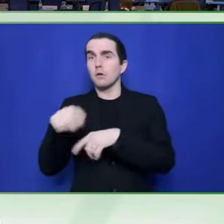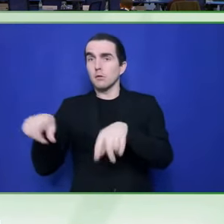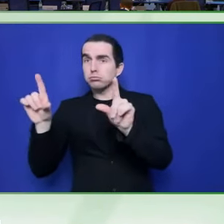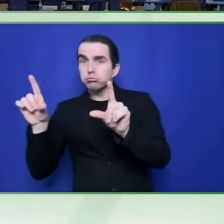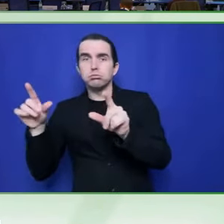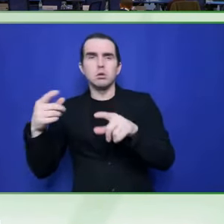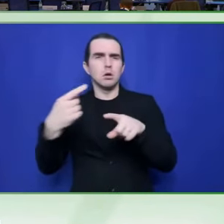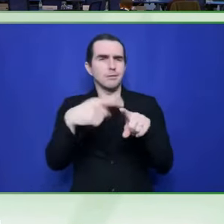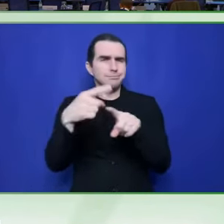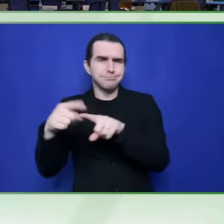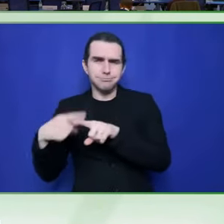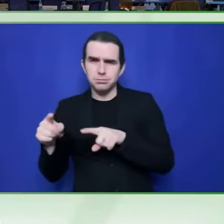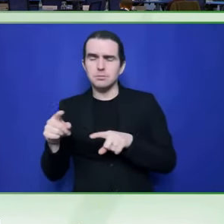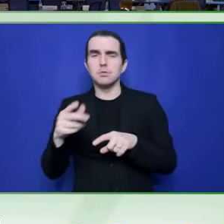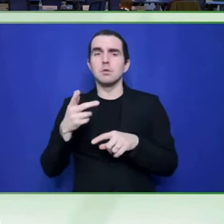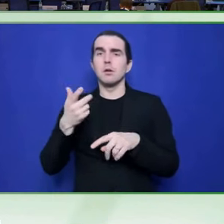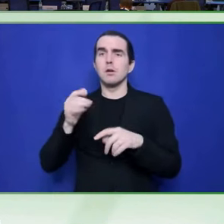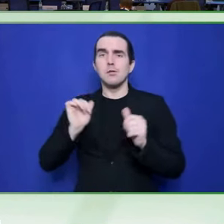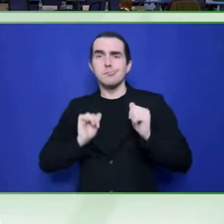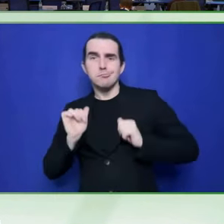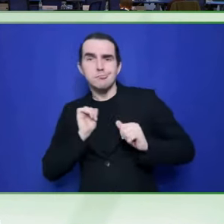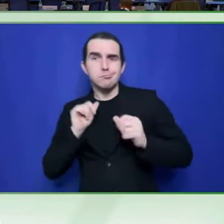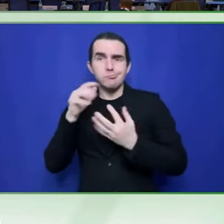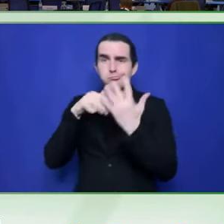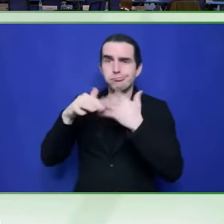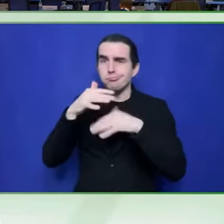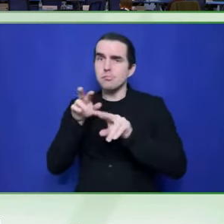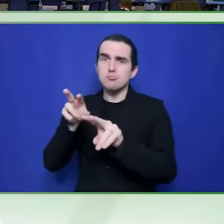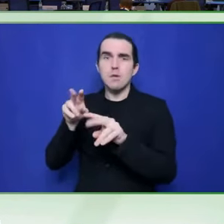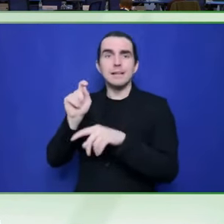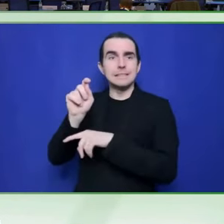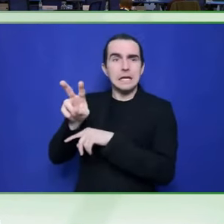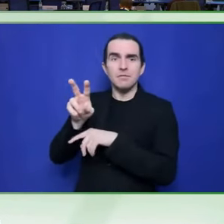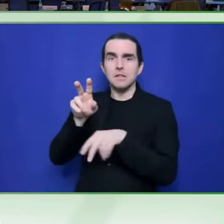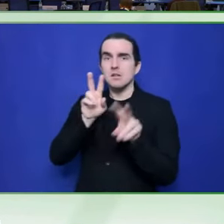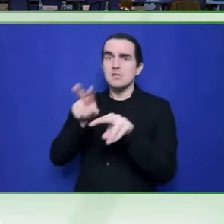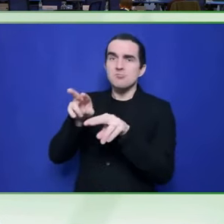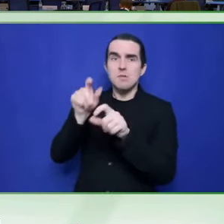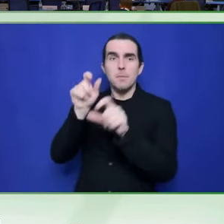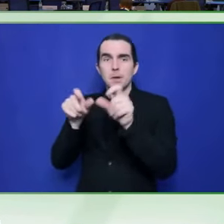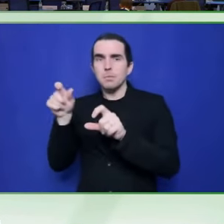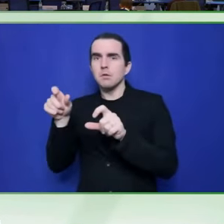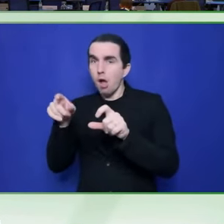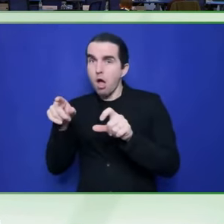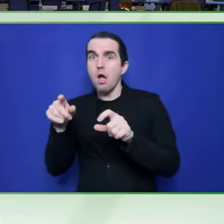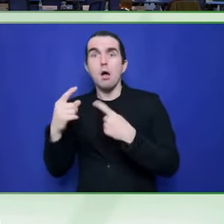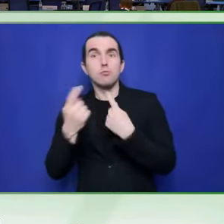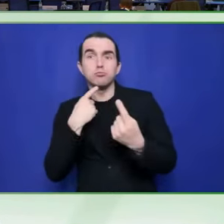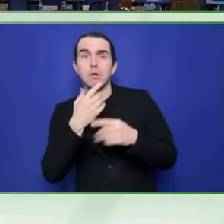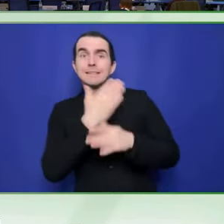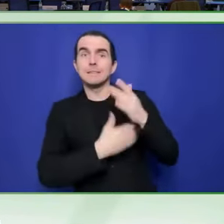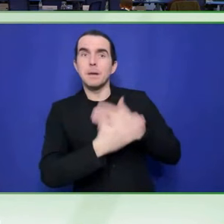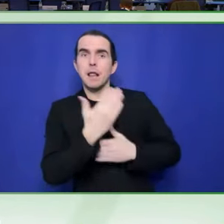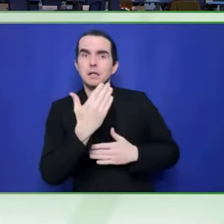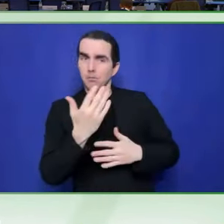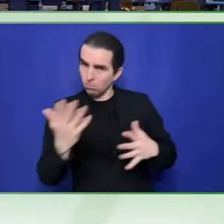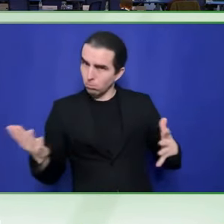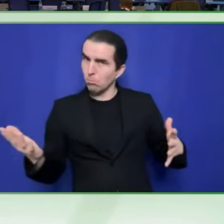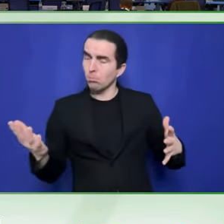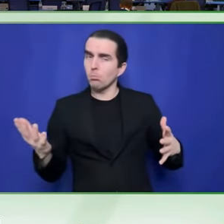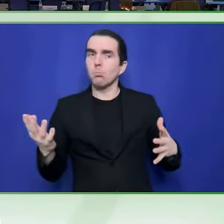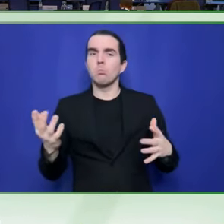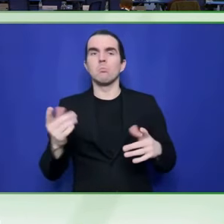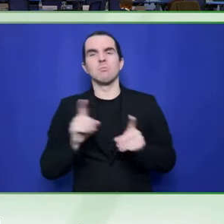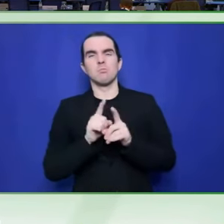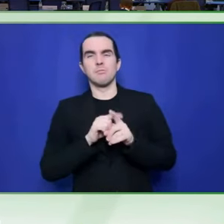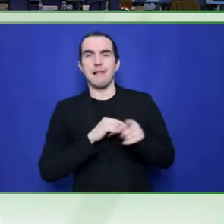So, yes, uh, as Caroline said, there have been pockets of success coming out, um,